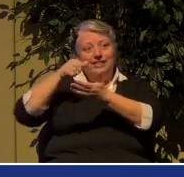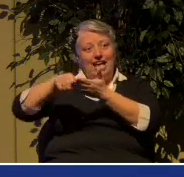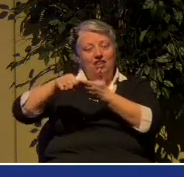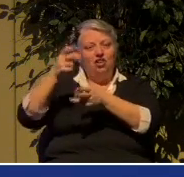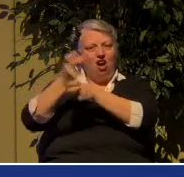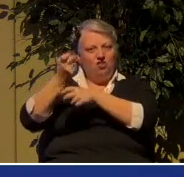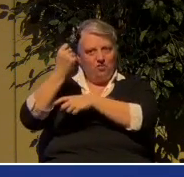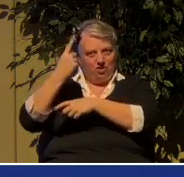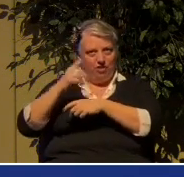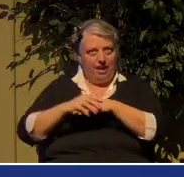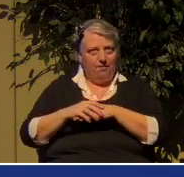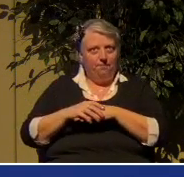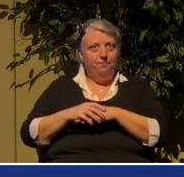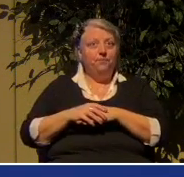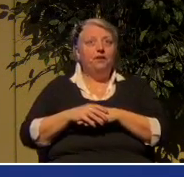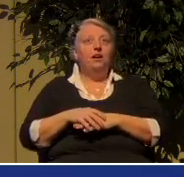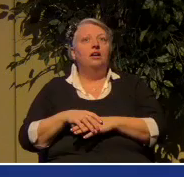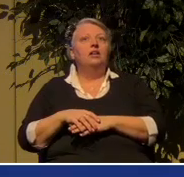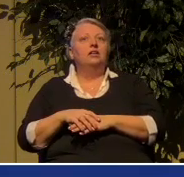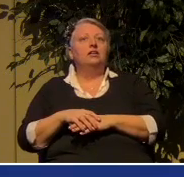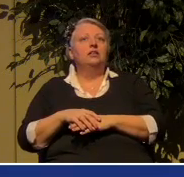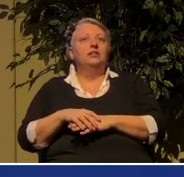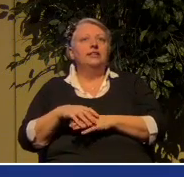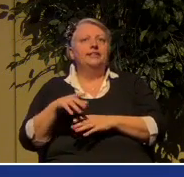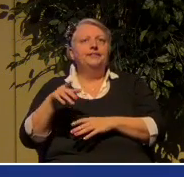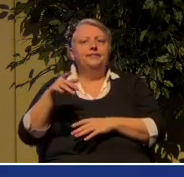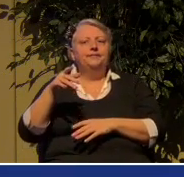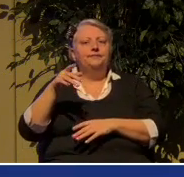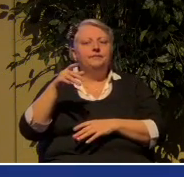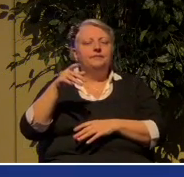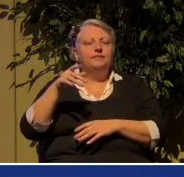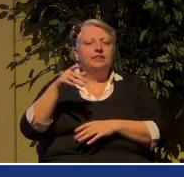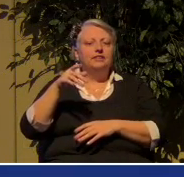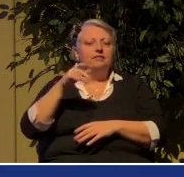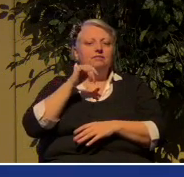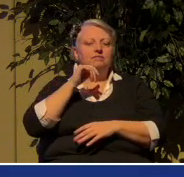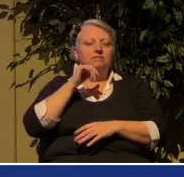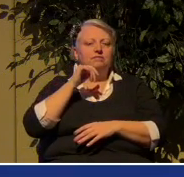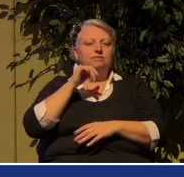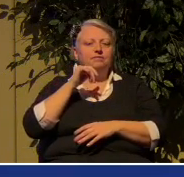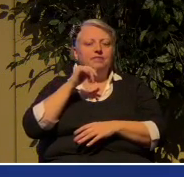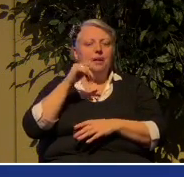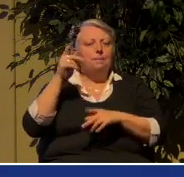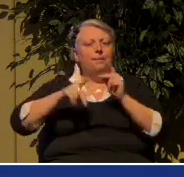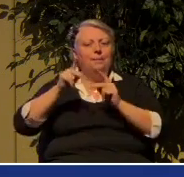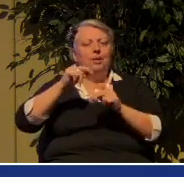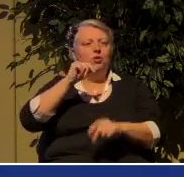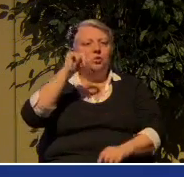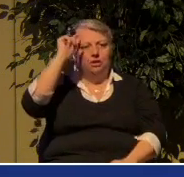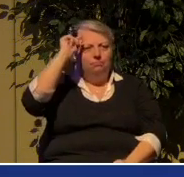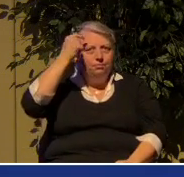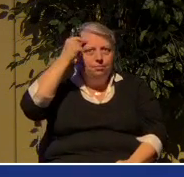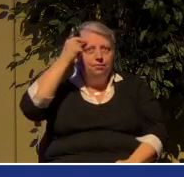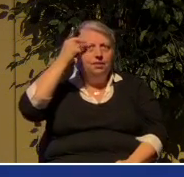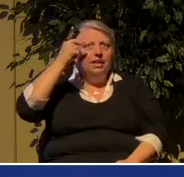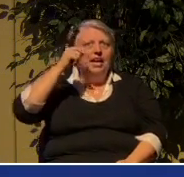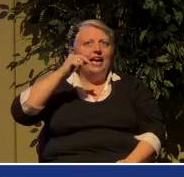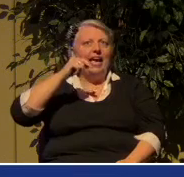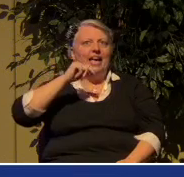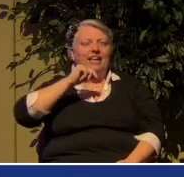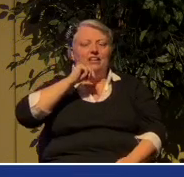unstable people distort. Ignorant and unstable people distort Paul's letters.